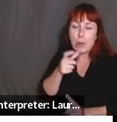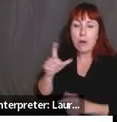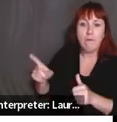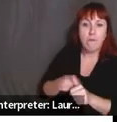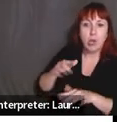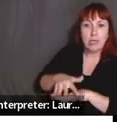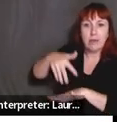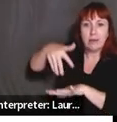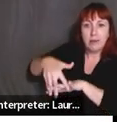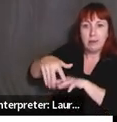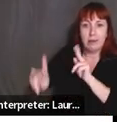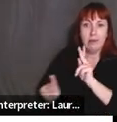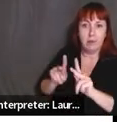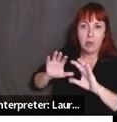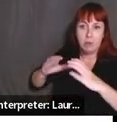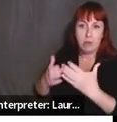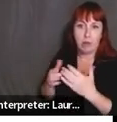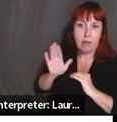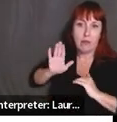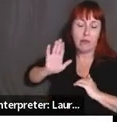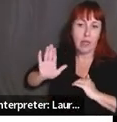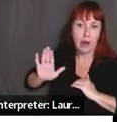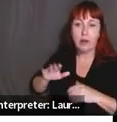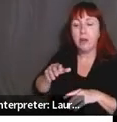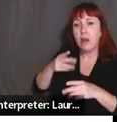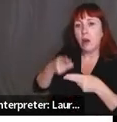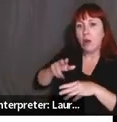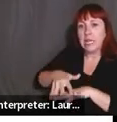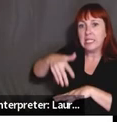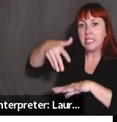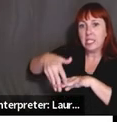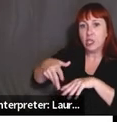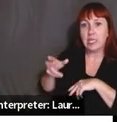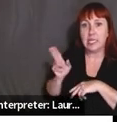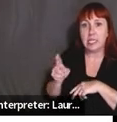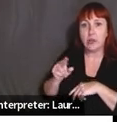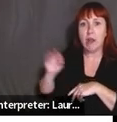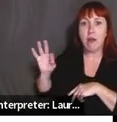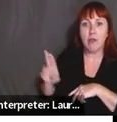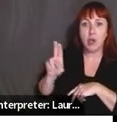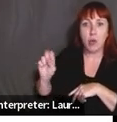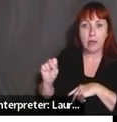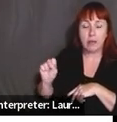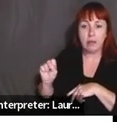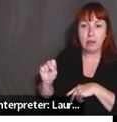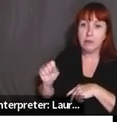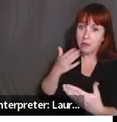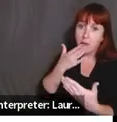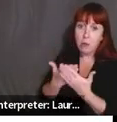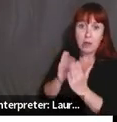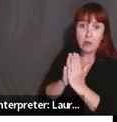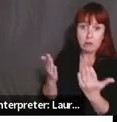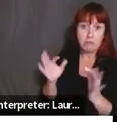people in the, the book, indigenous history of United States. It's very well documented and it's an excellent